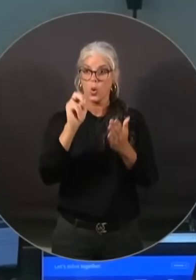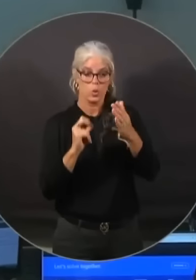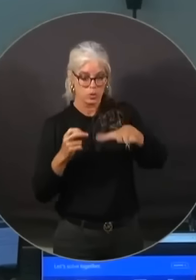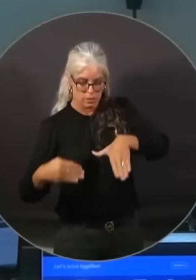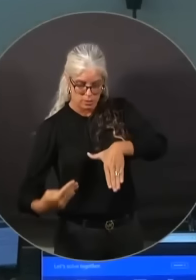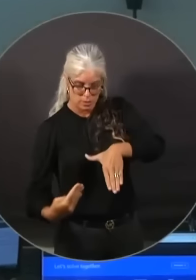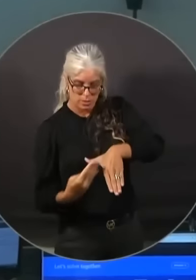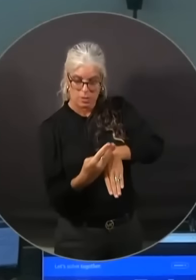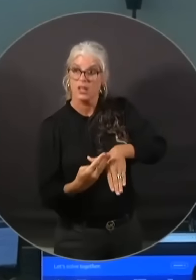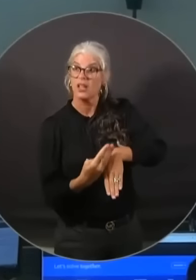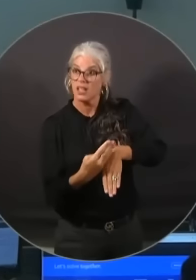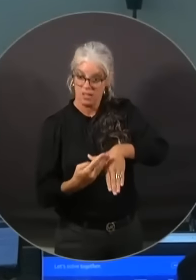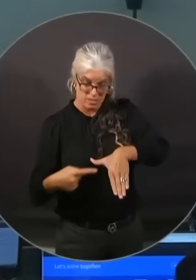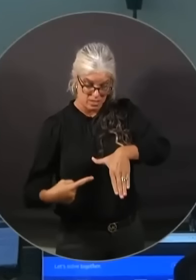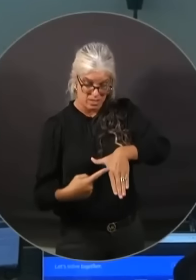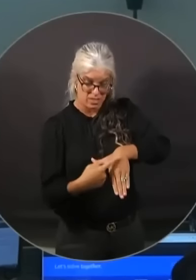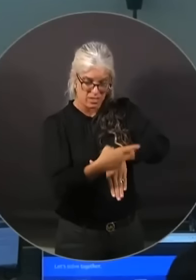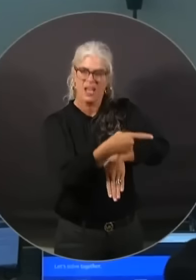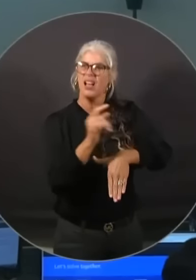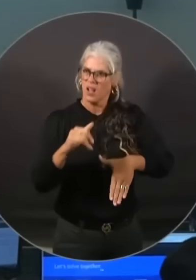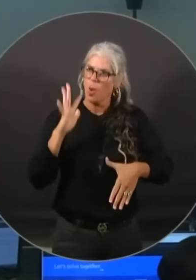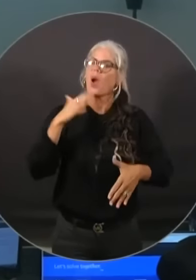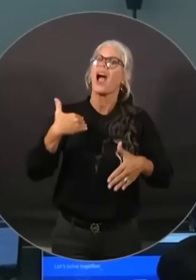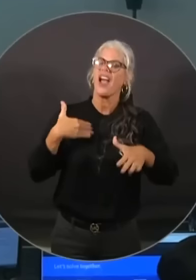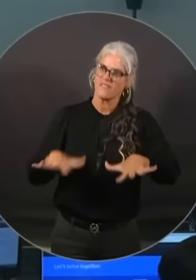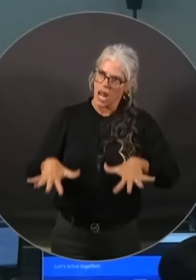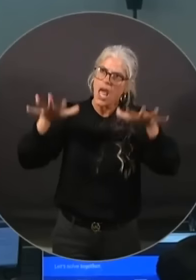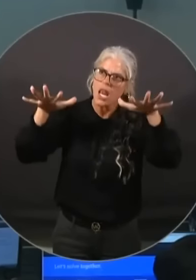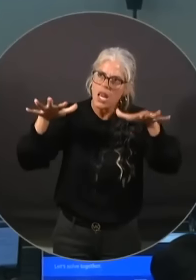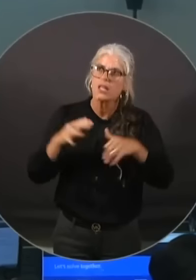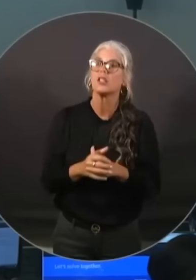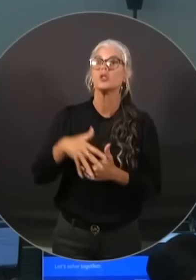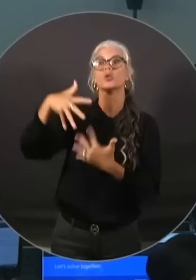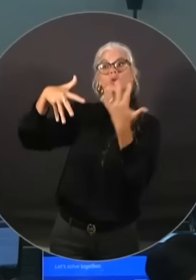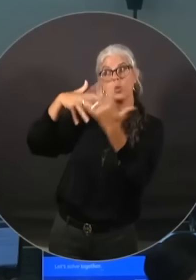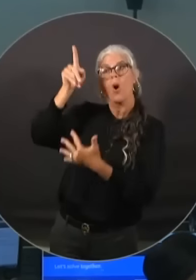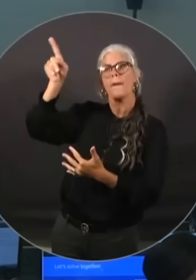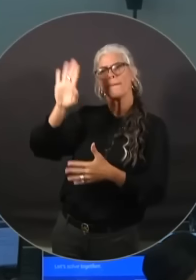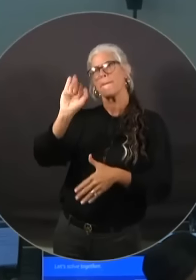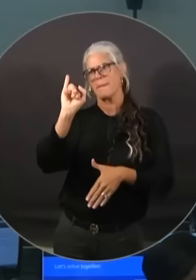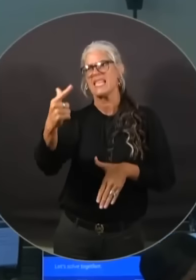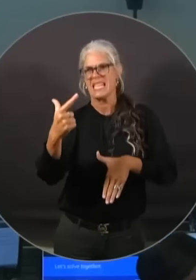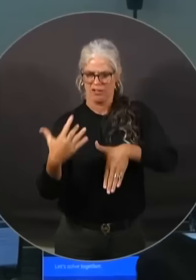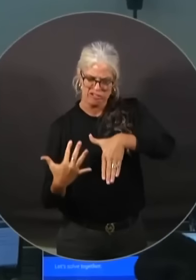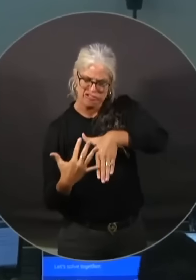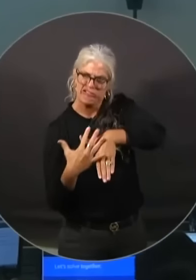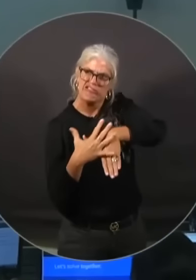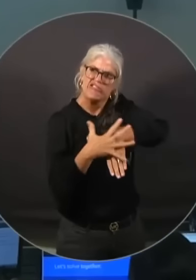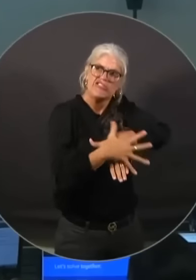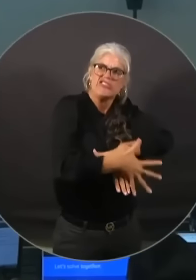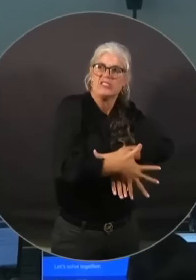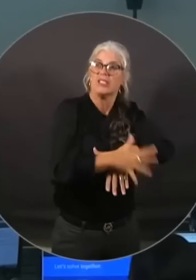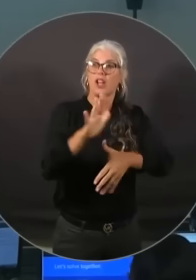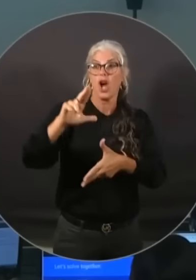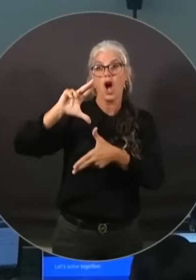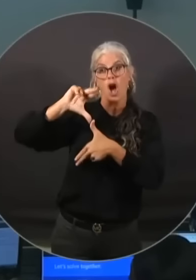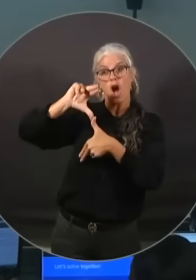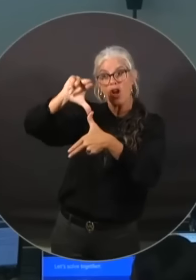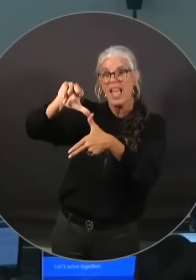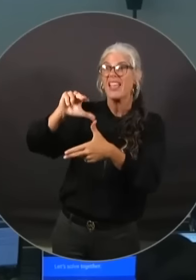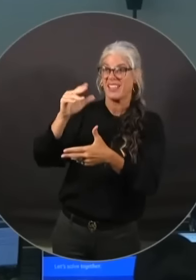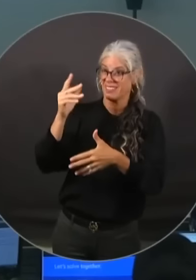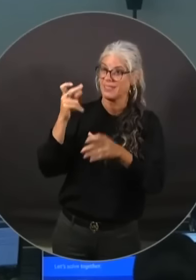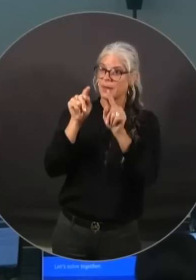across north central Florida. This storm is massive with hurricane force winds extending 25 miles from the center and